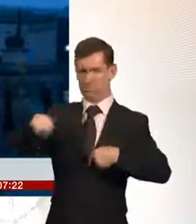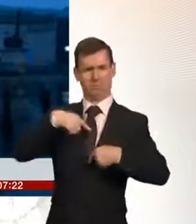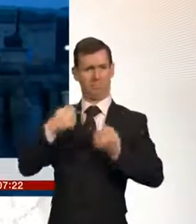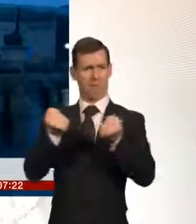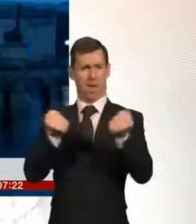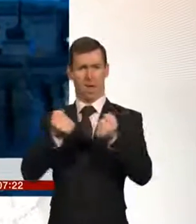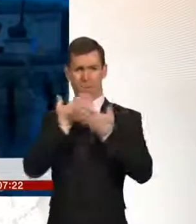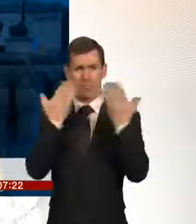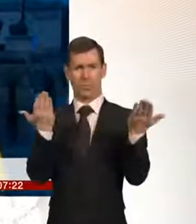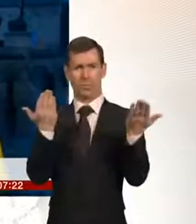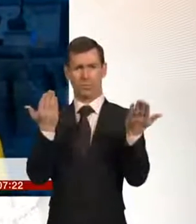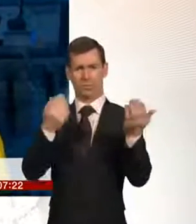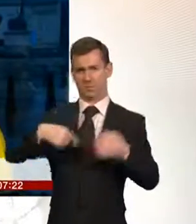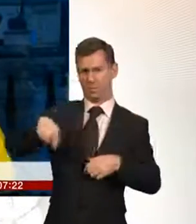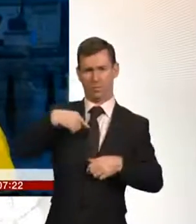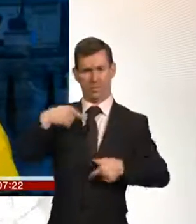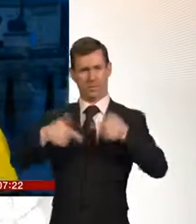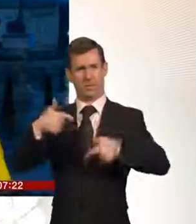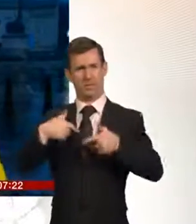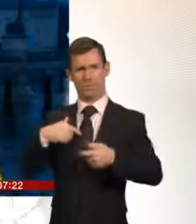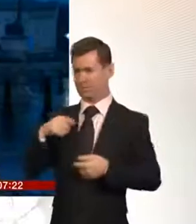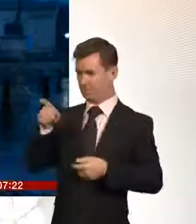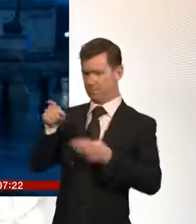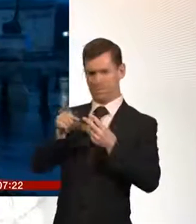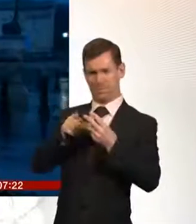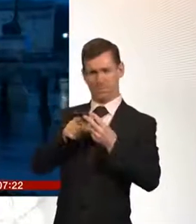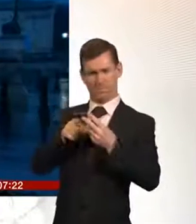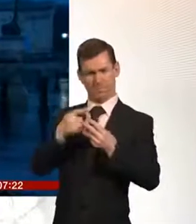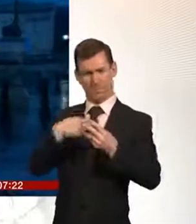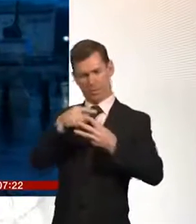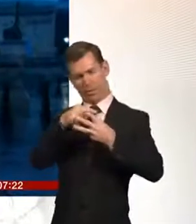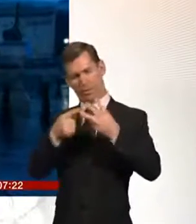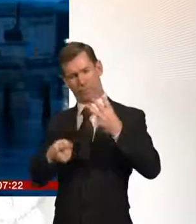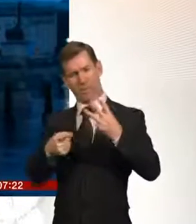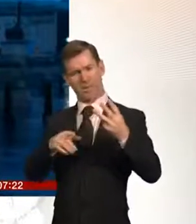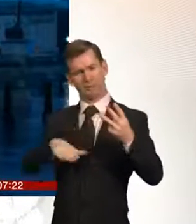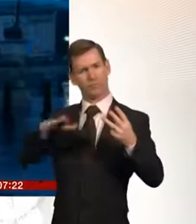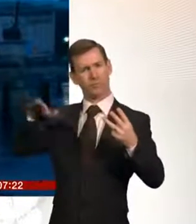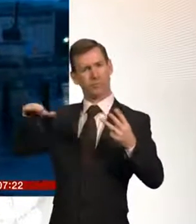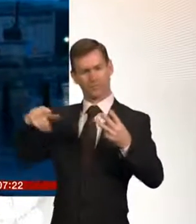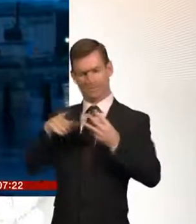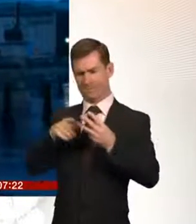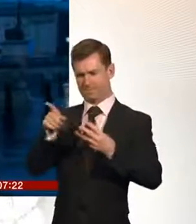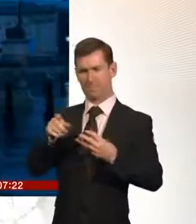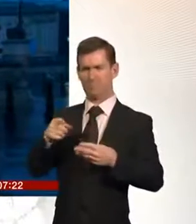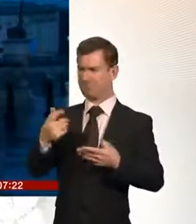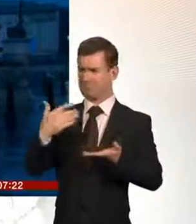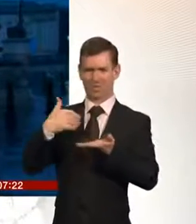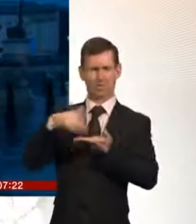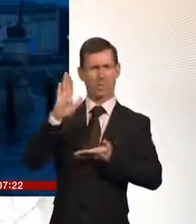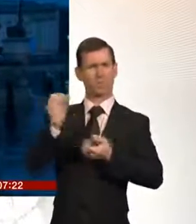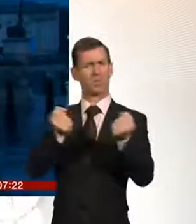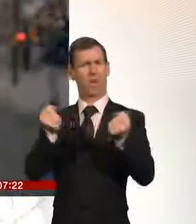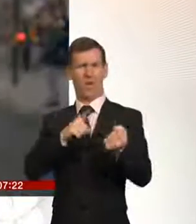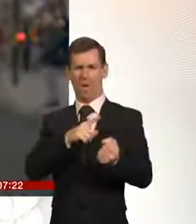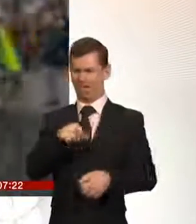and owns the the third of three and and I find it that I find it quick and convenient and easy and we sold our car because we didn't